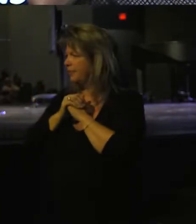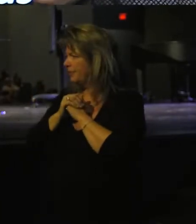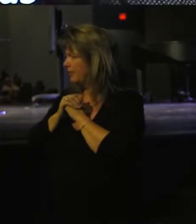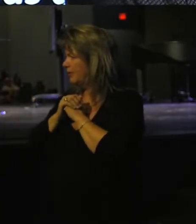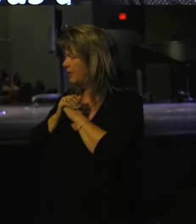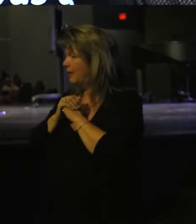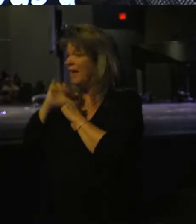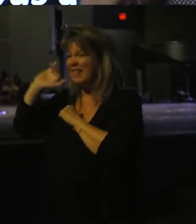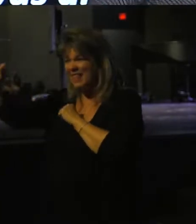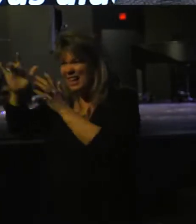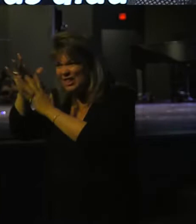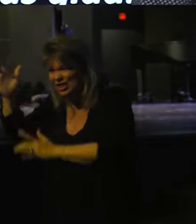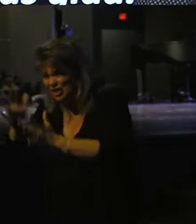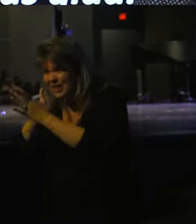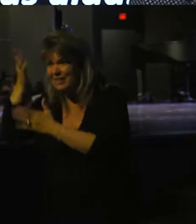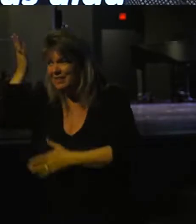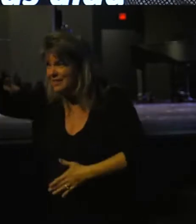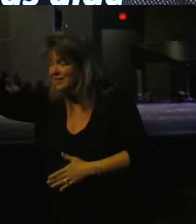That's Jesus.